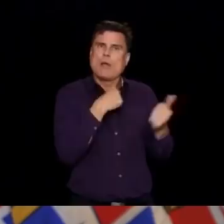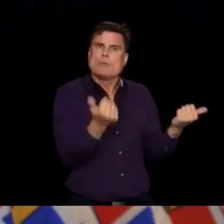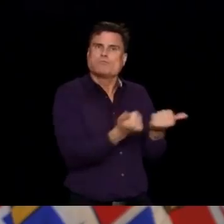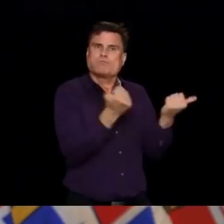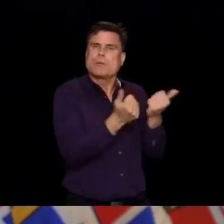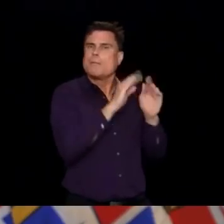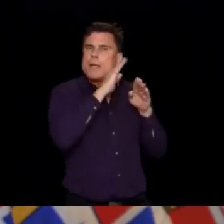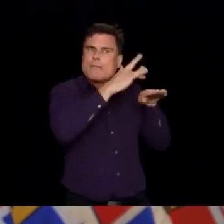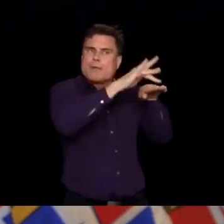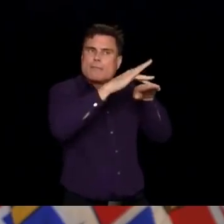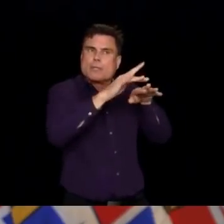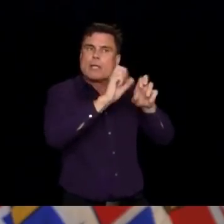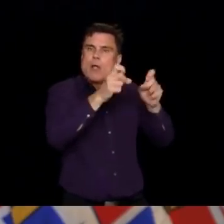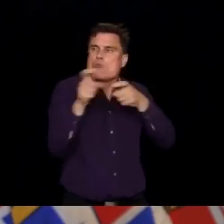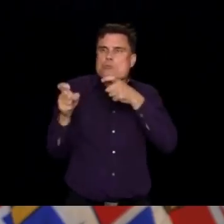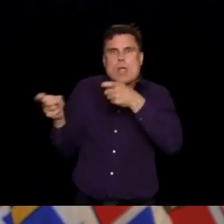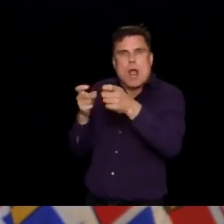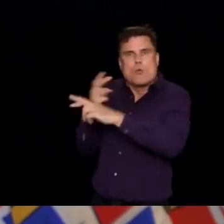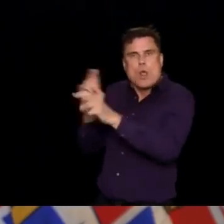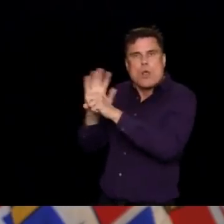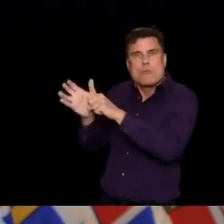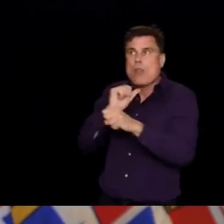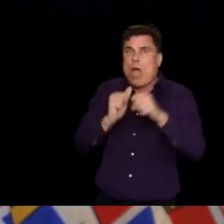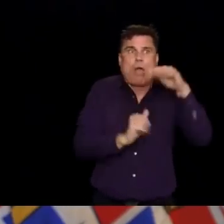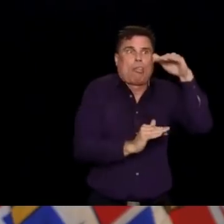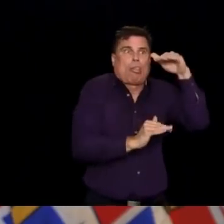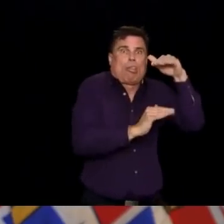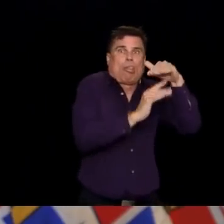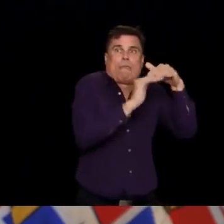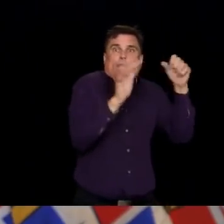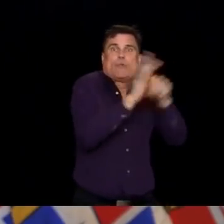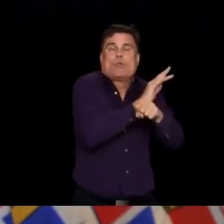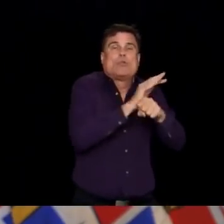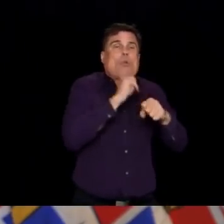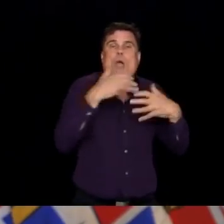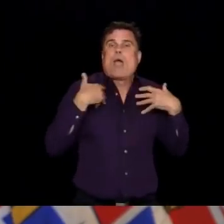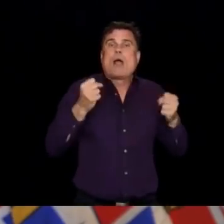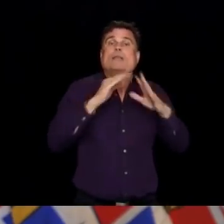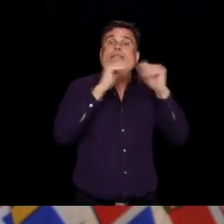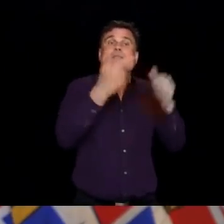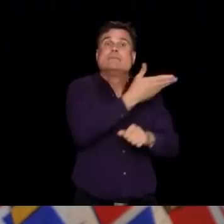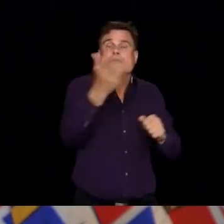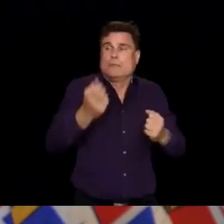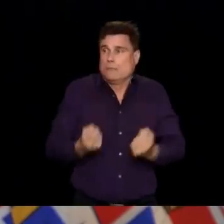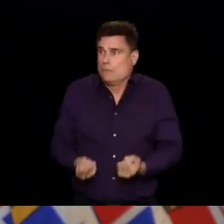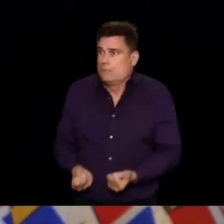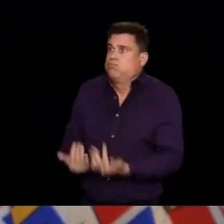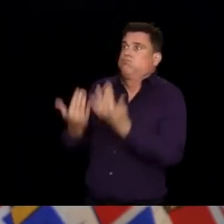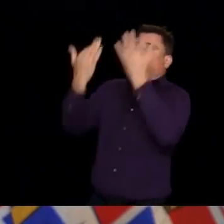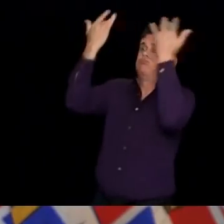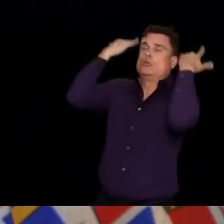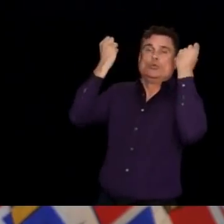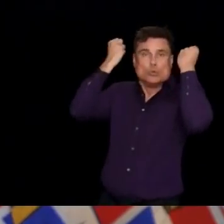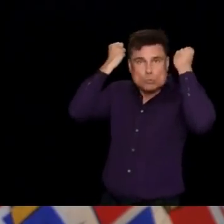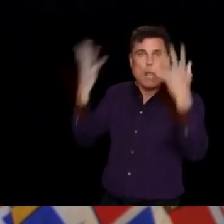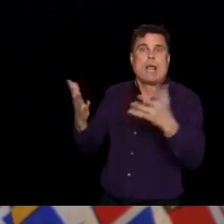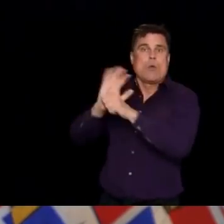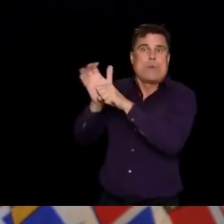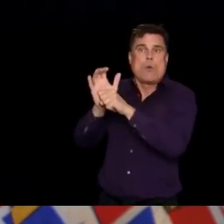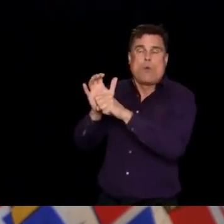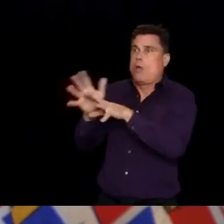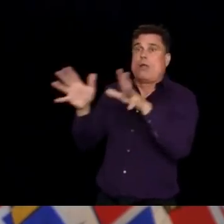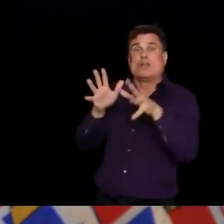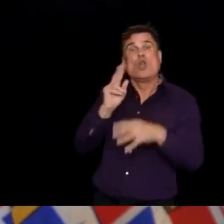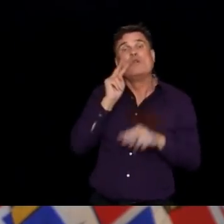I mean, even young, healthy people can get very sick with this. And if you have lots of people sick, then the probability of having young people